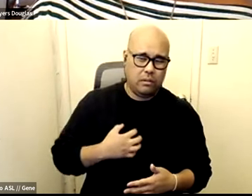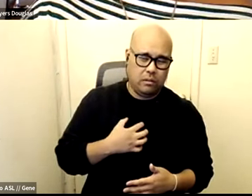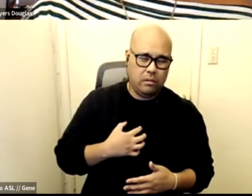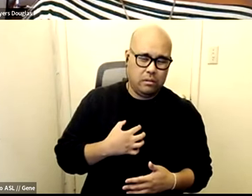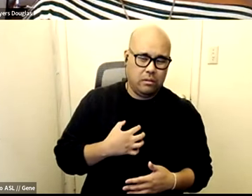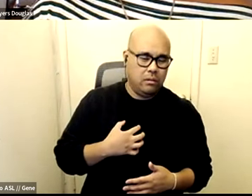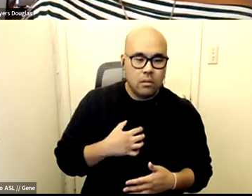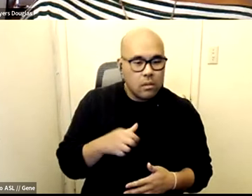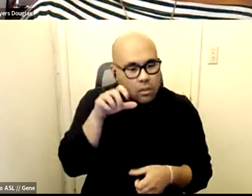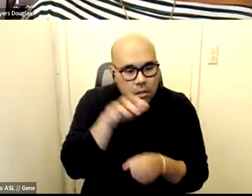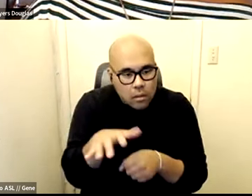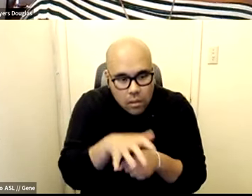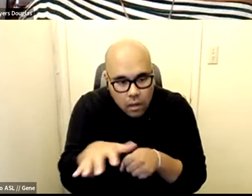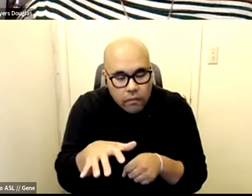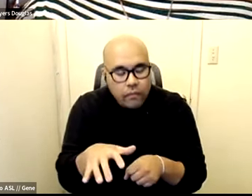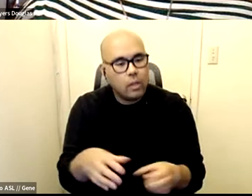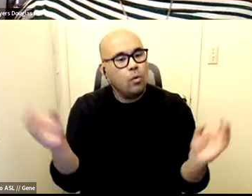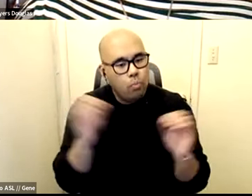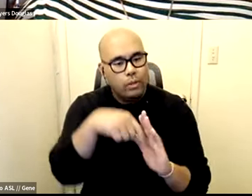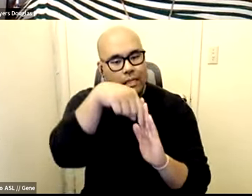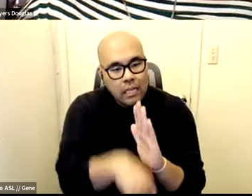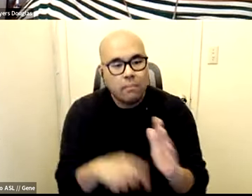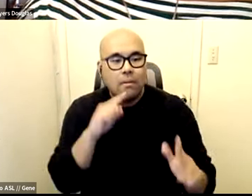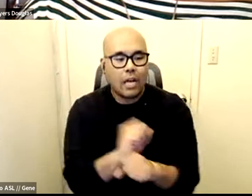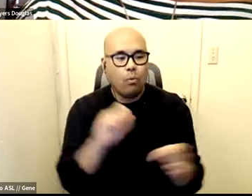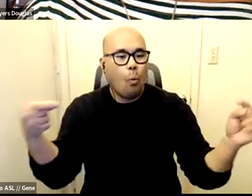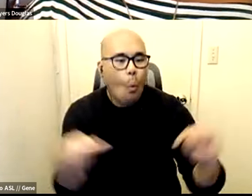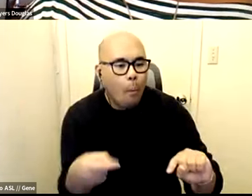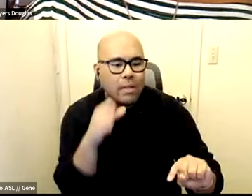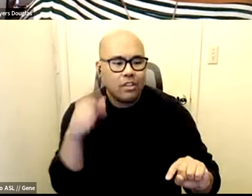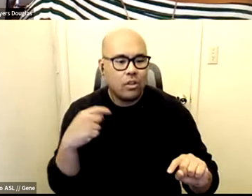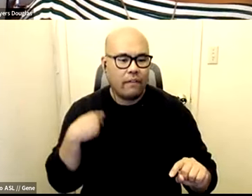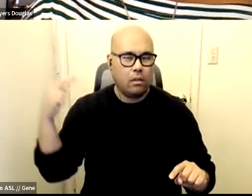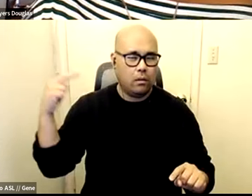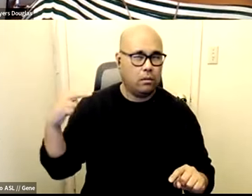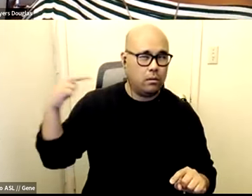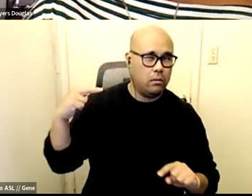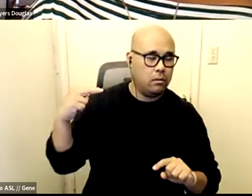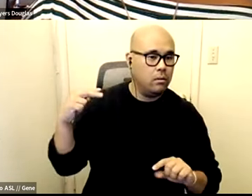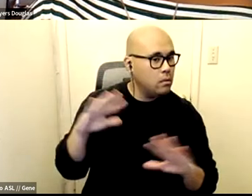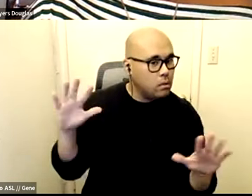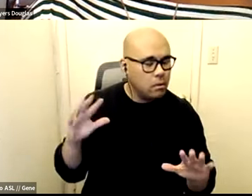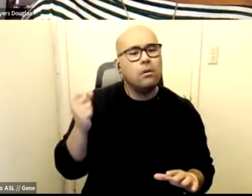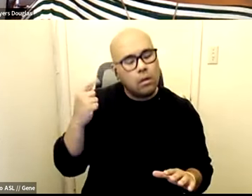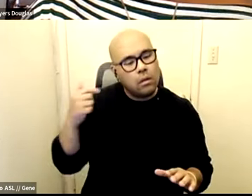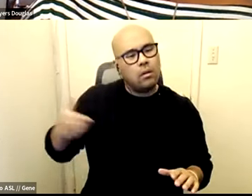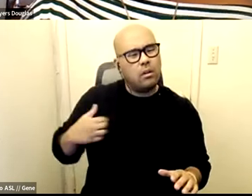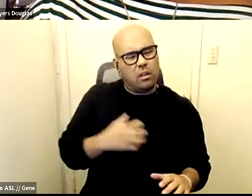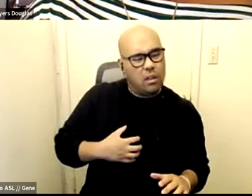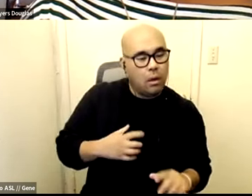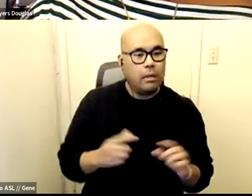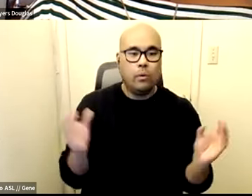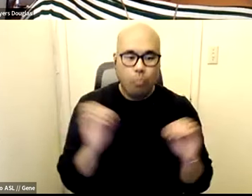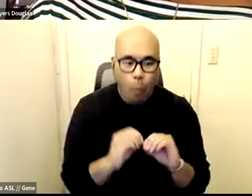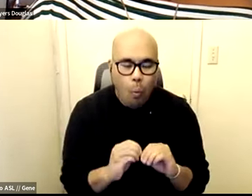next step to the material harms and the ways that it's not just being watched but it's being um analyzed or assessed